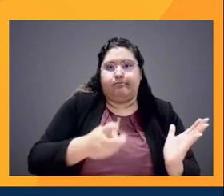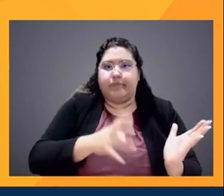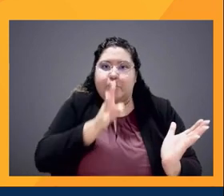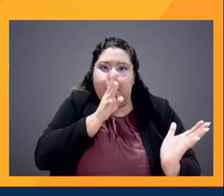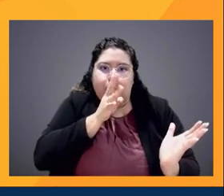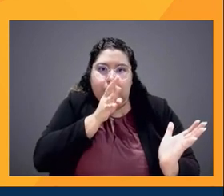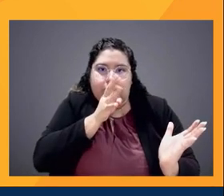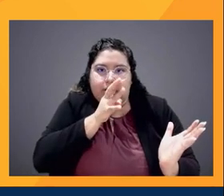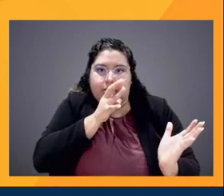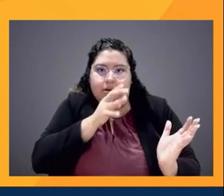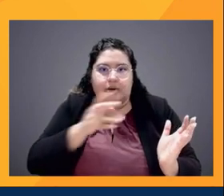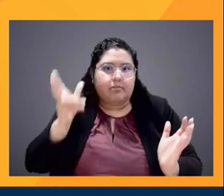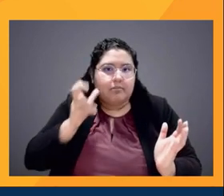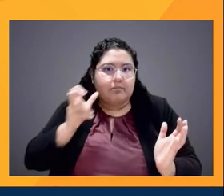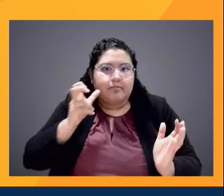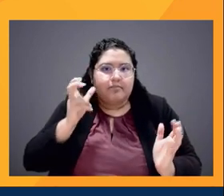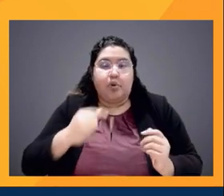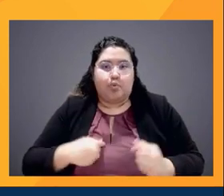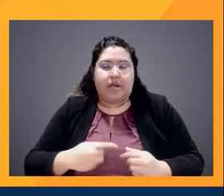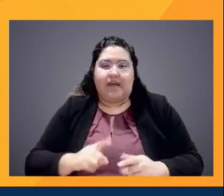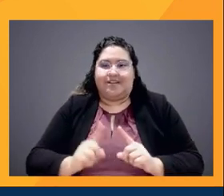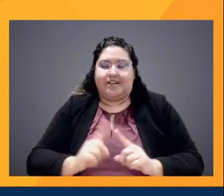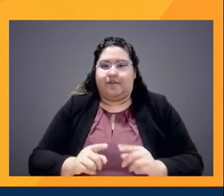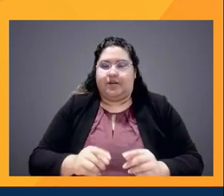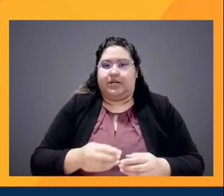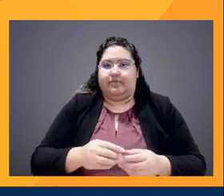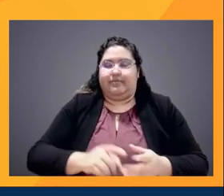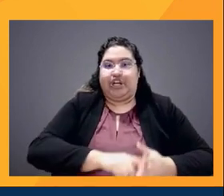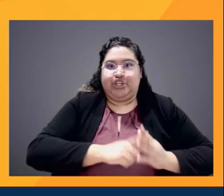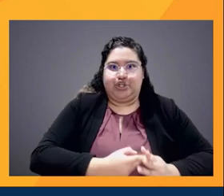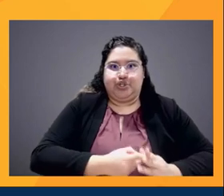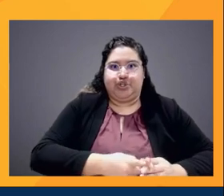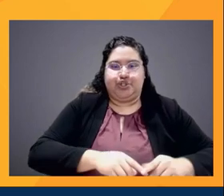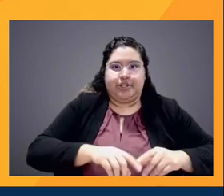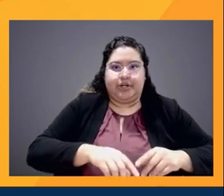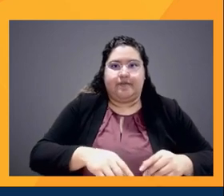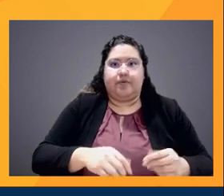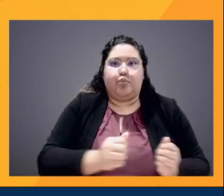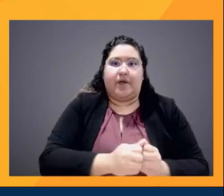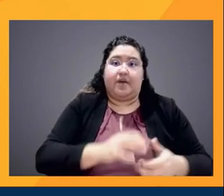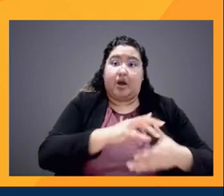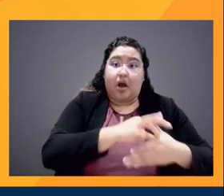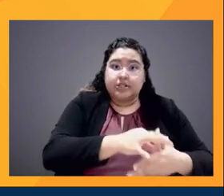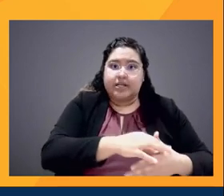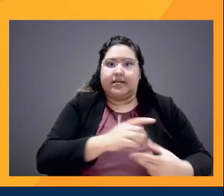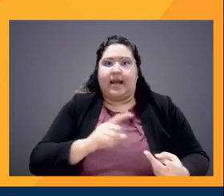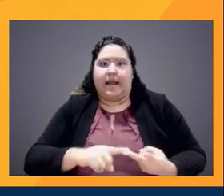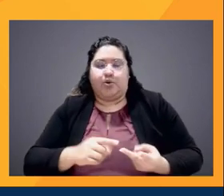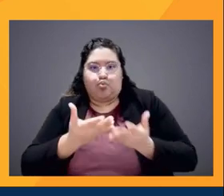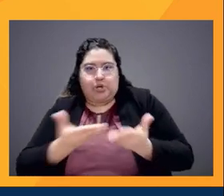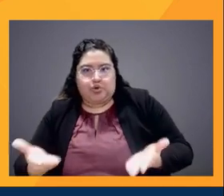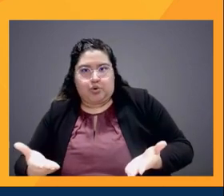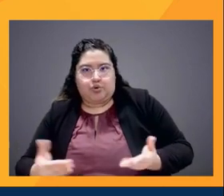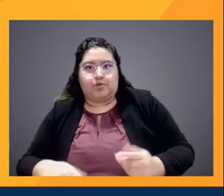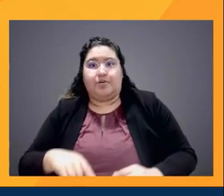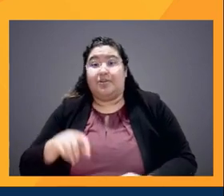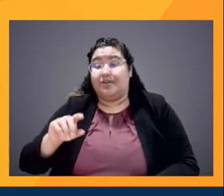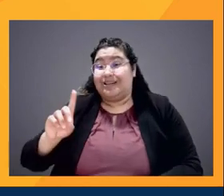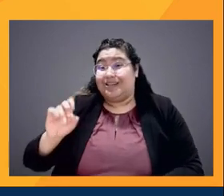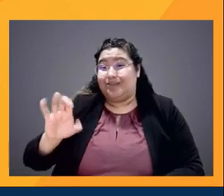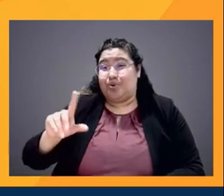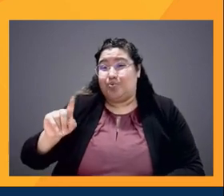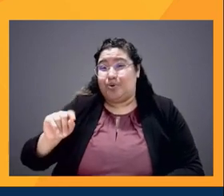both on the content side and on the resourcing side. On December 20th, we announced something called the Podcast Development Program,